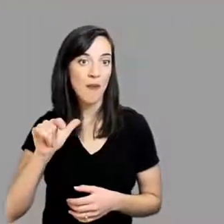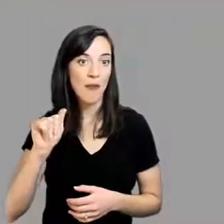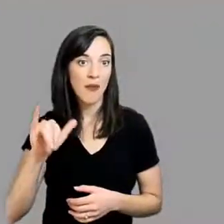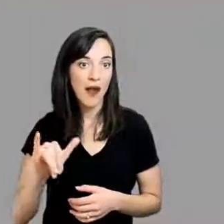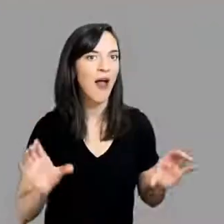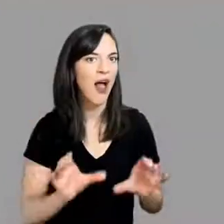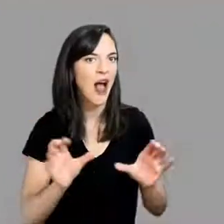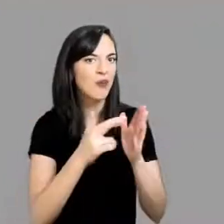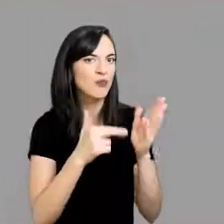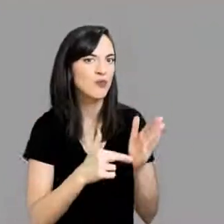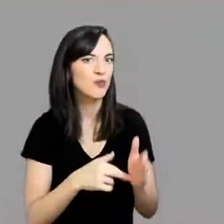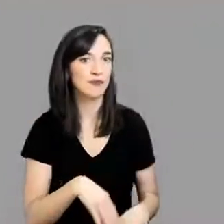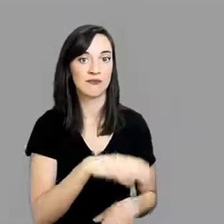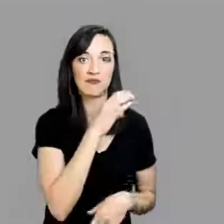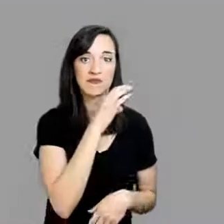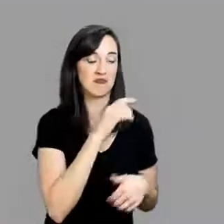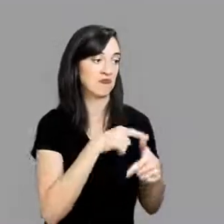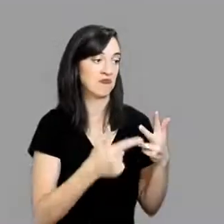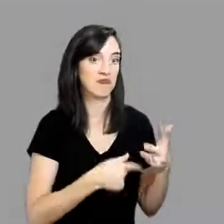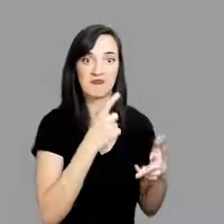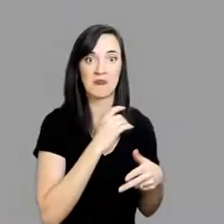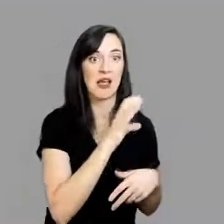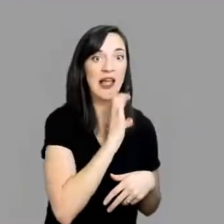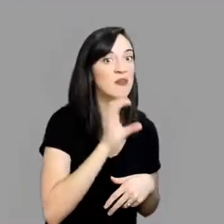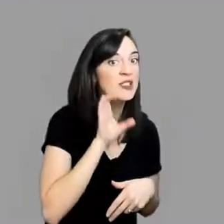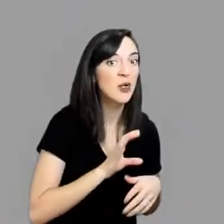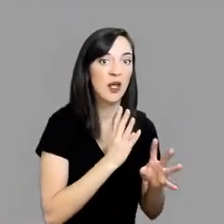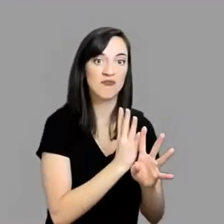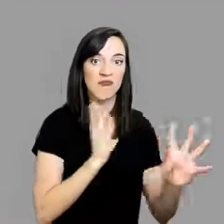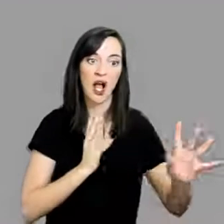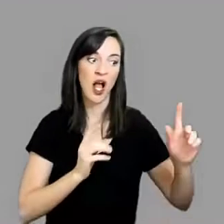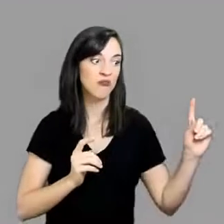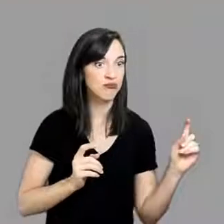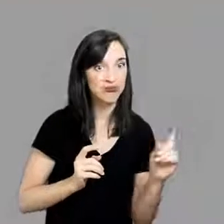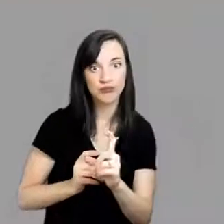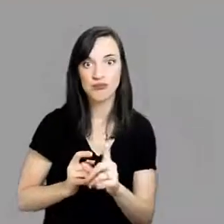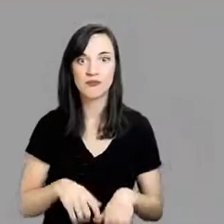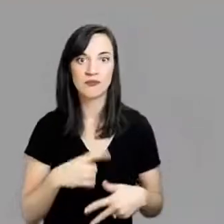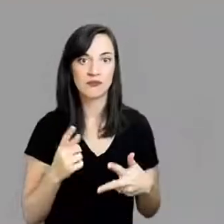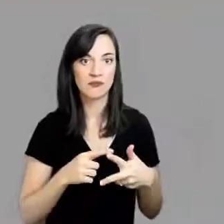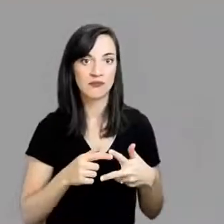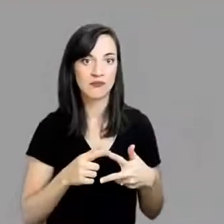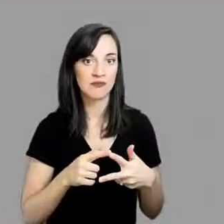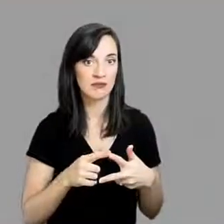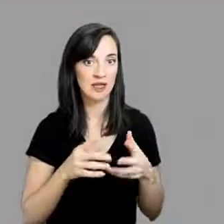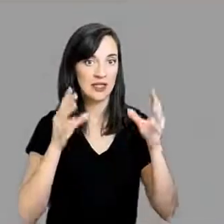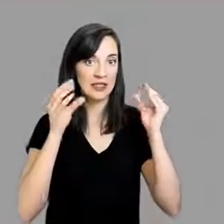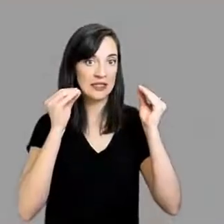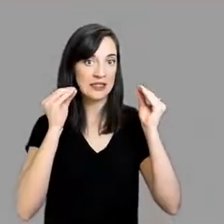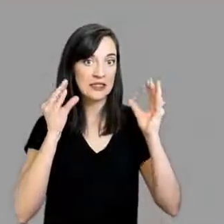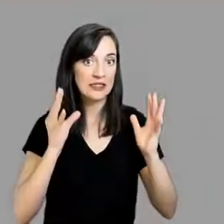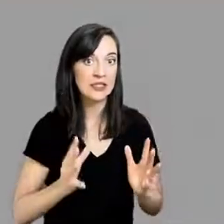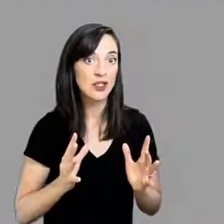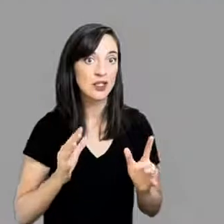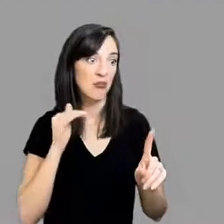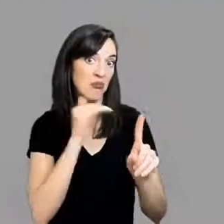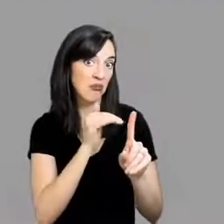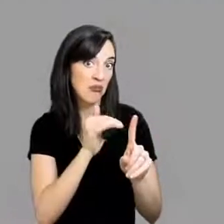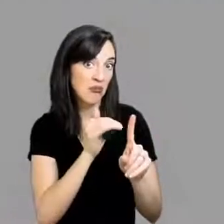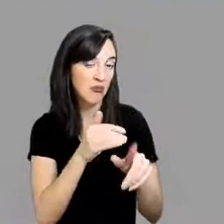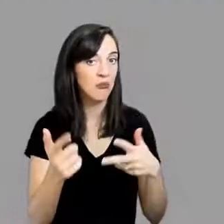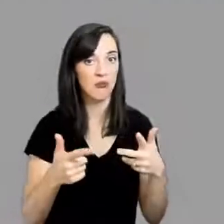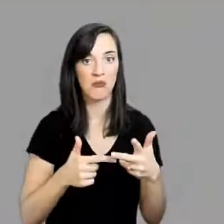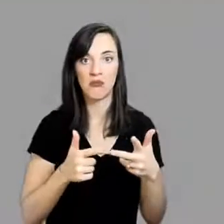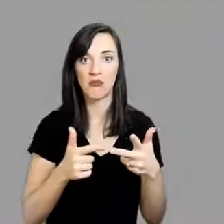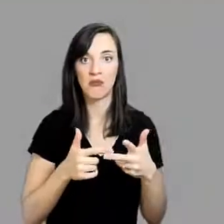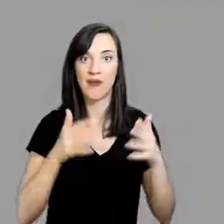Role playing, how to walk through the cafeteria line, how to get the teacher's attention, and expectations when walking down the hallway